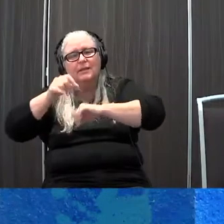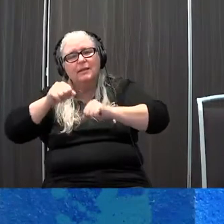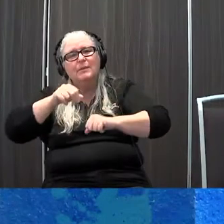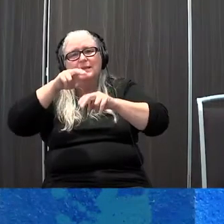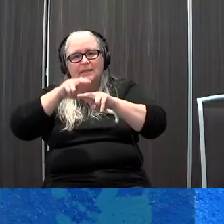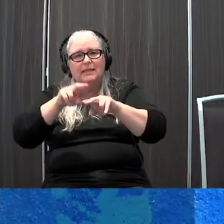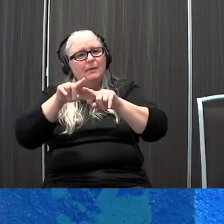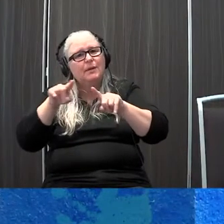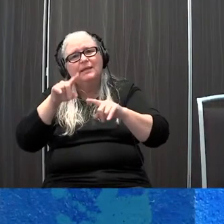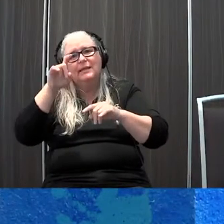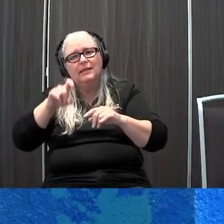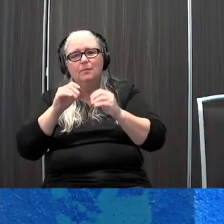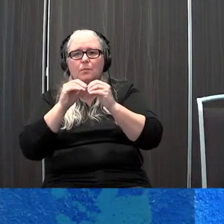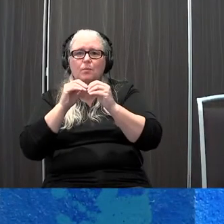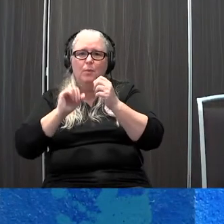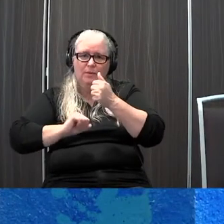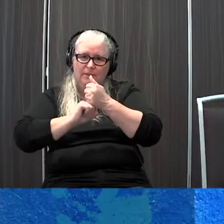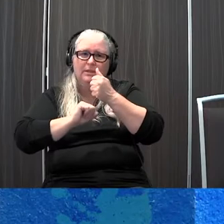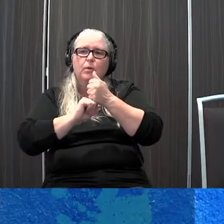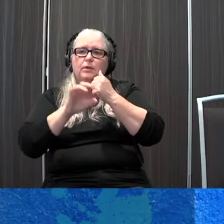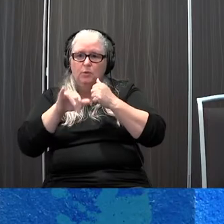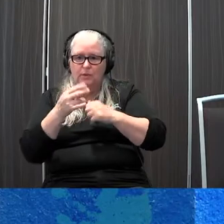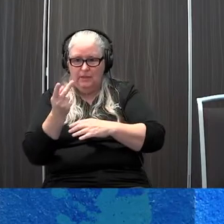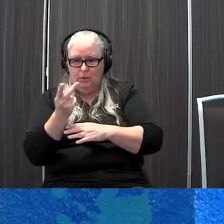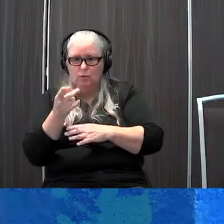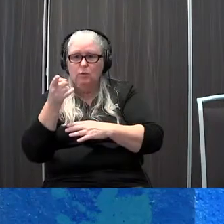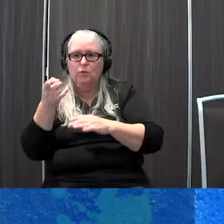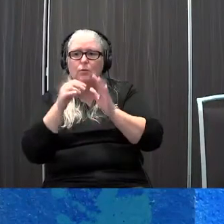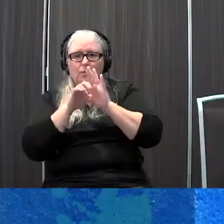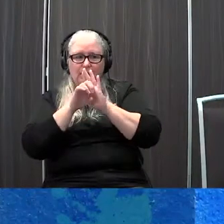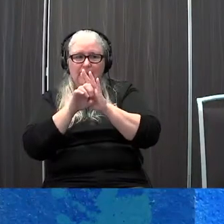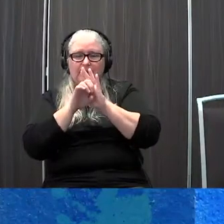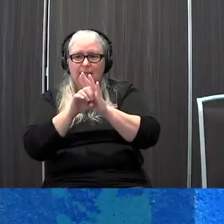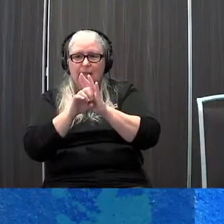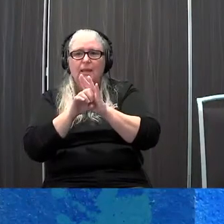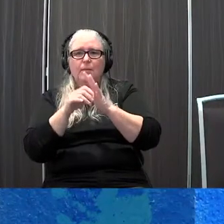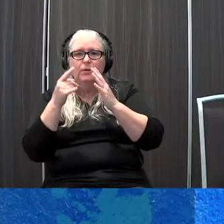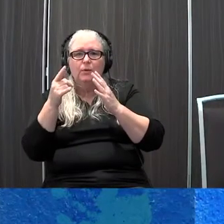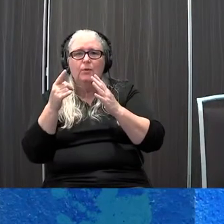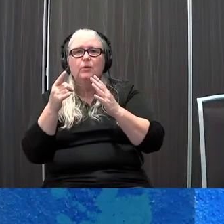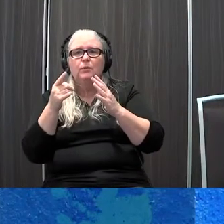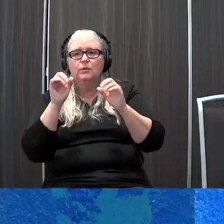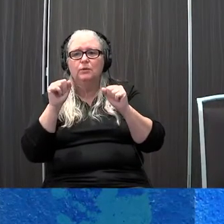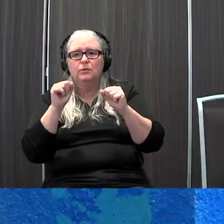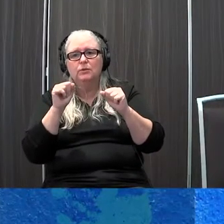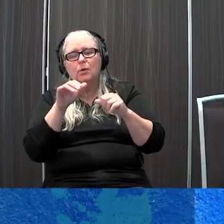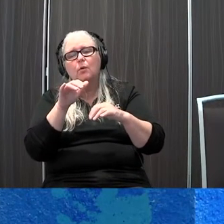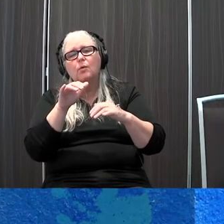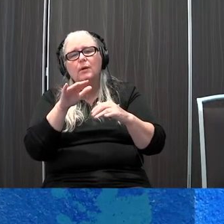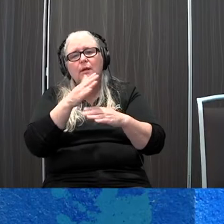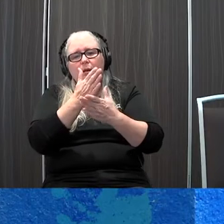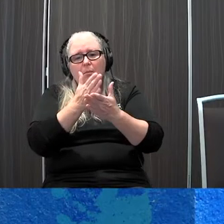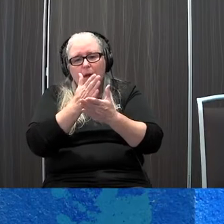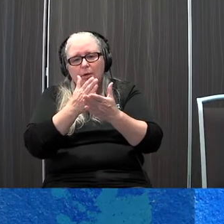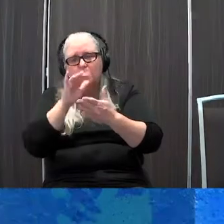but they may need more additional supports so these two are examples of some moderate to then maximum assist just depending on what their needs